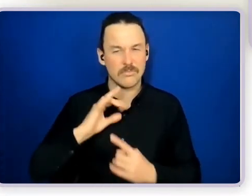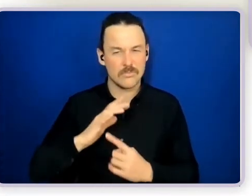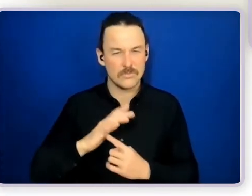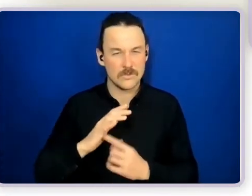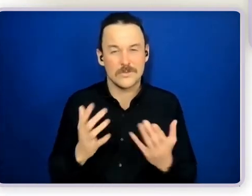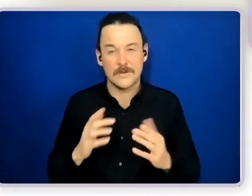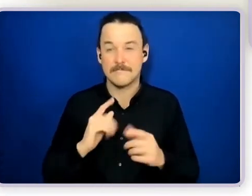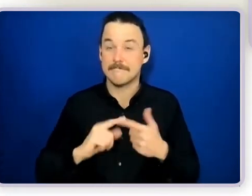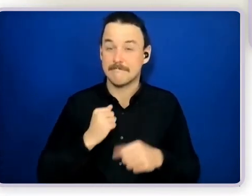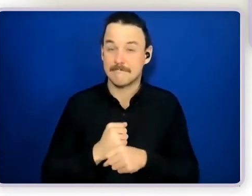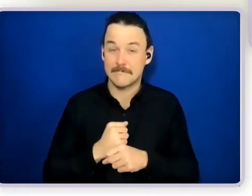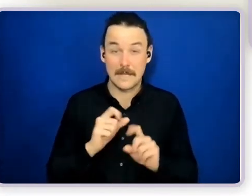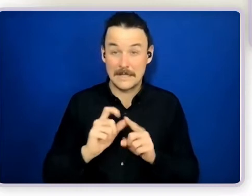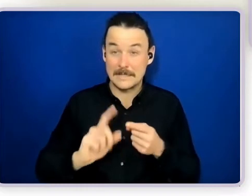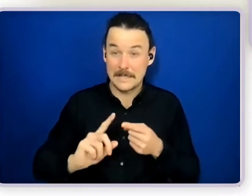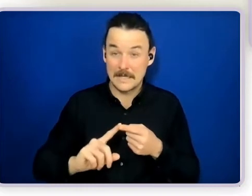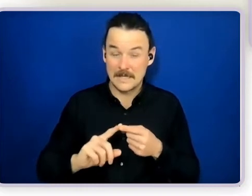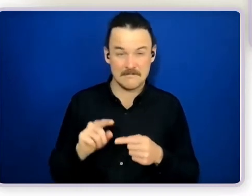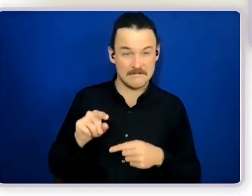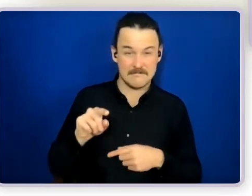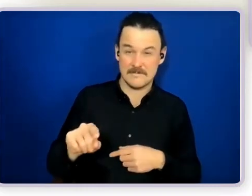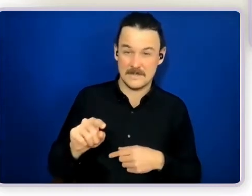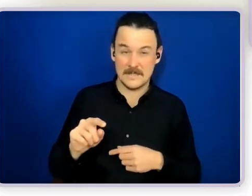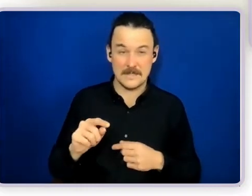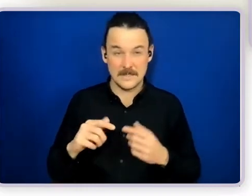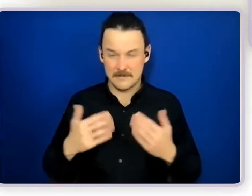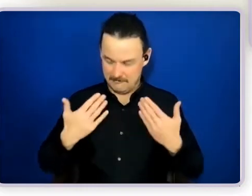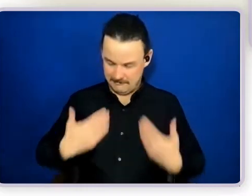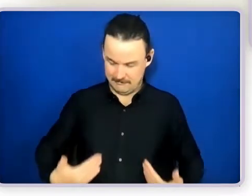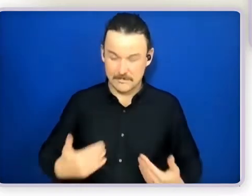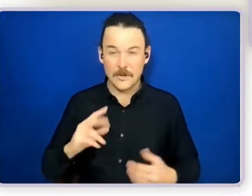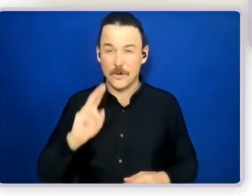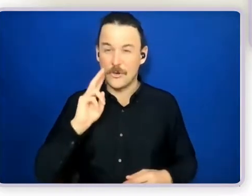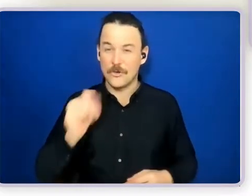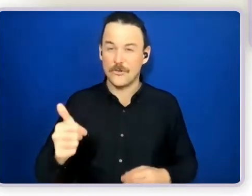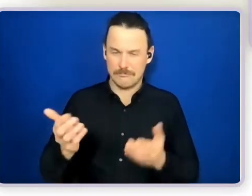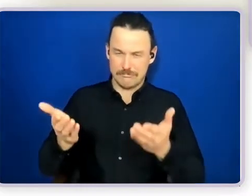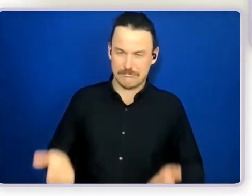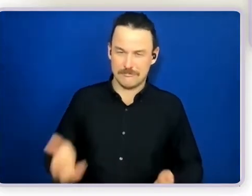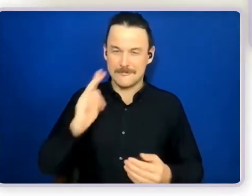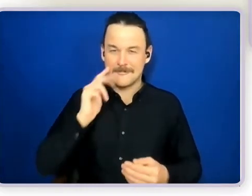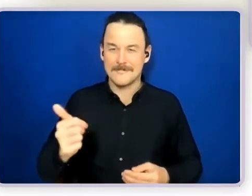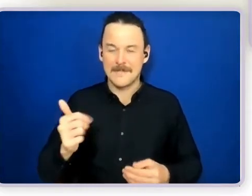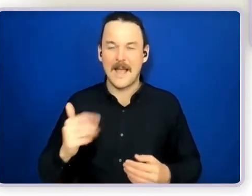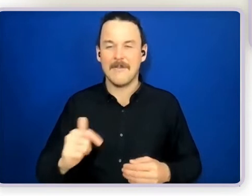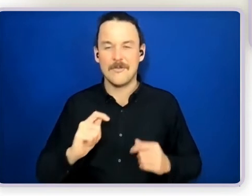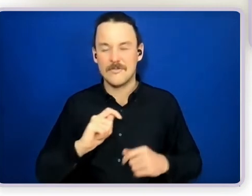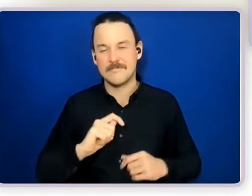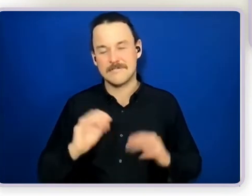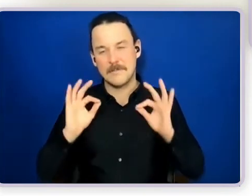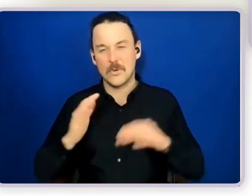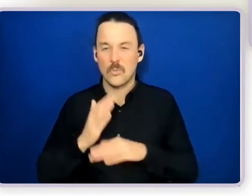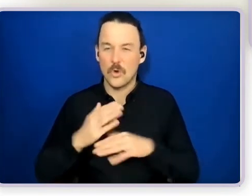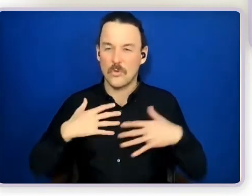with such a positive, you know, her appearance is positive. She's got a uniform, t-shirt with her logo design on it when she goes out to